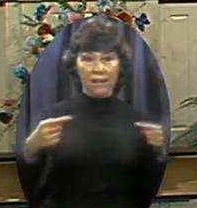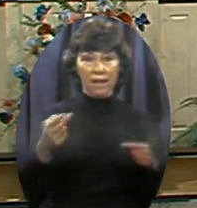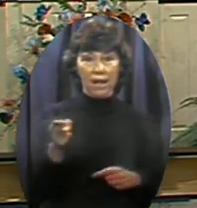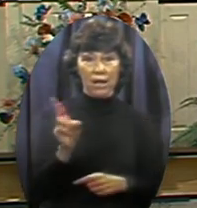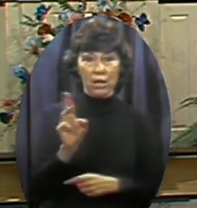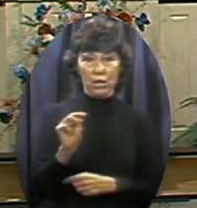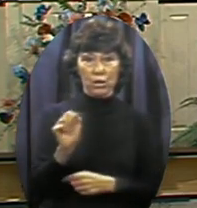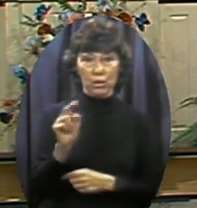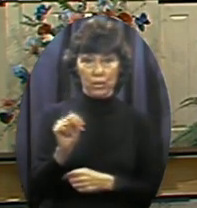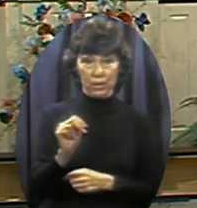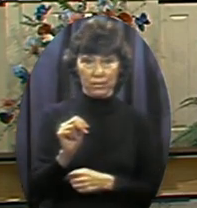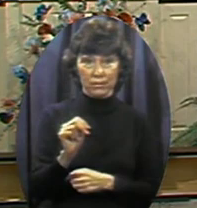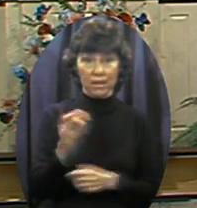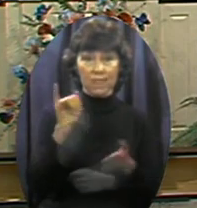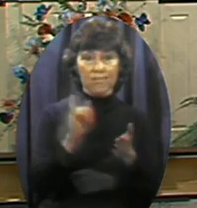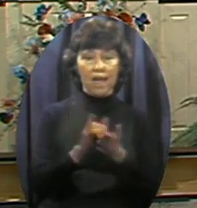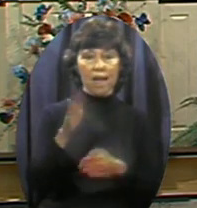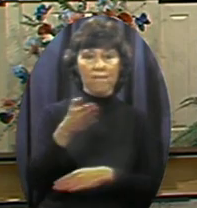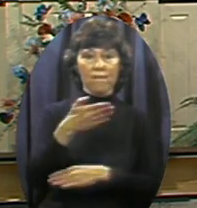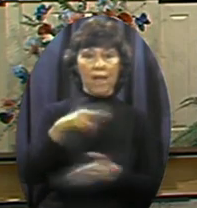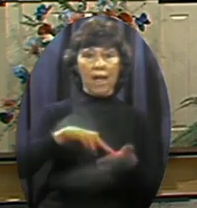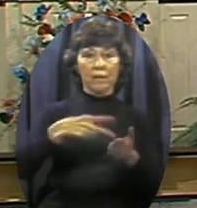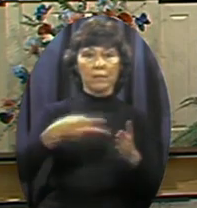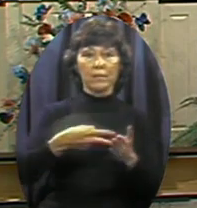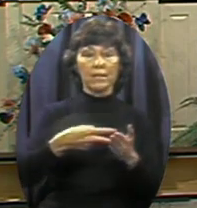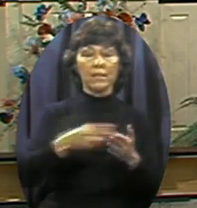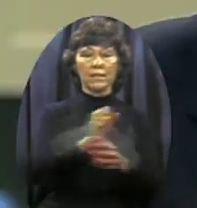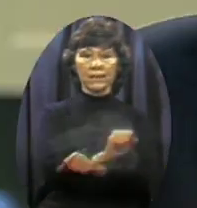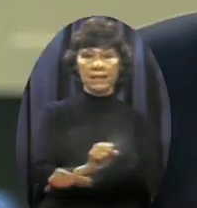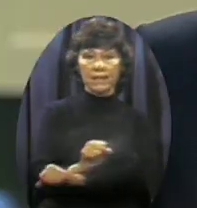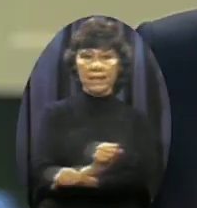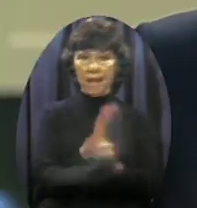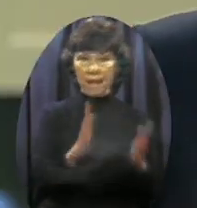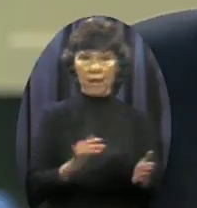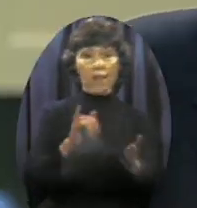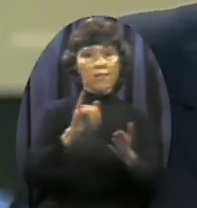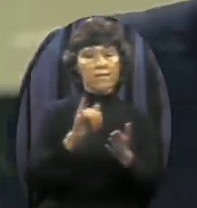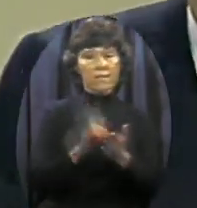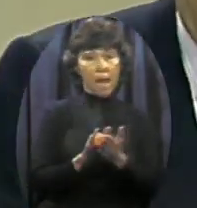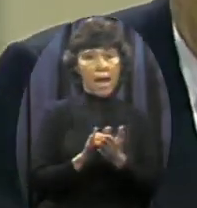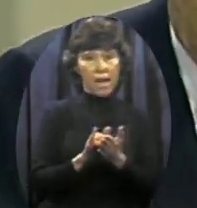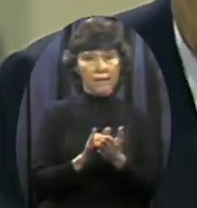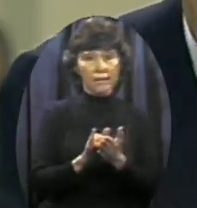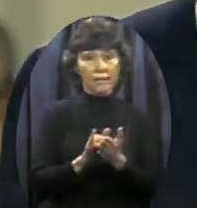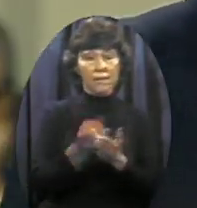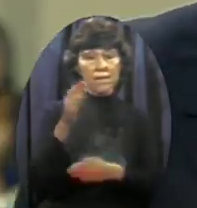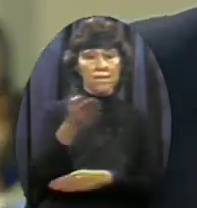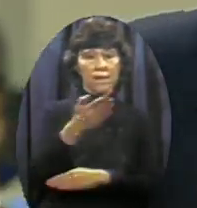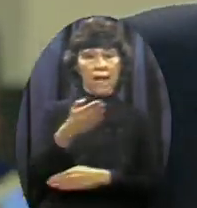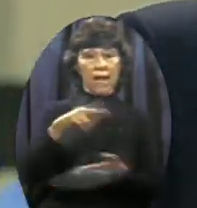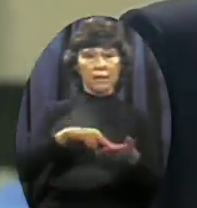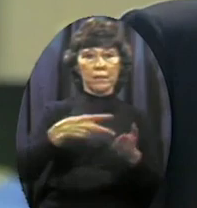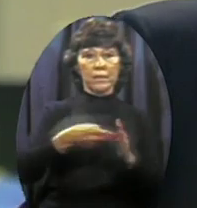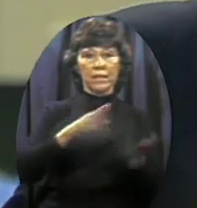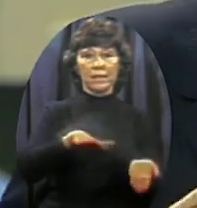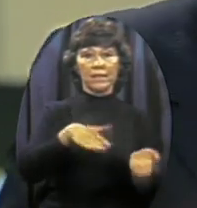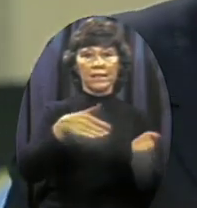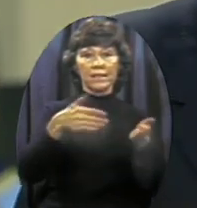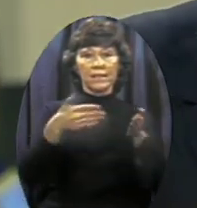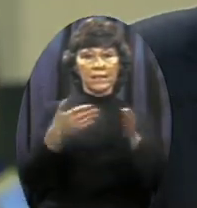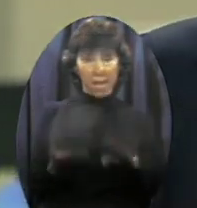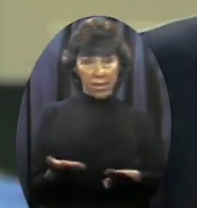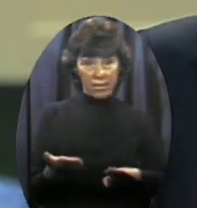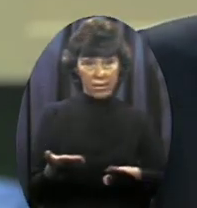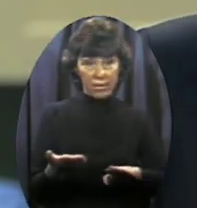of slavery That flag stands for death The gulag archipelago system has conservatively